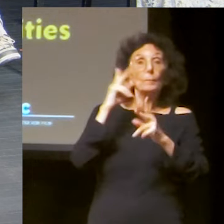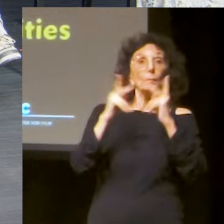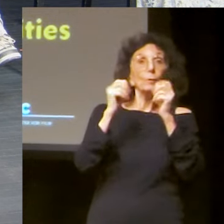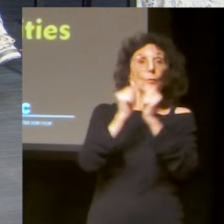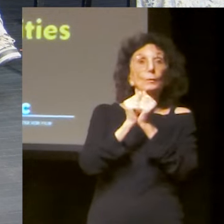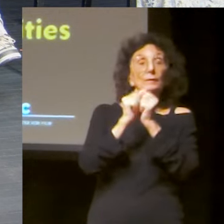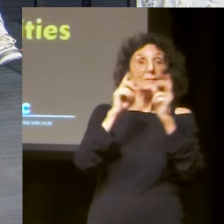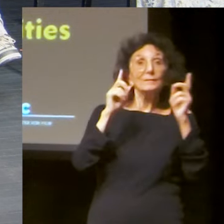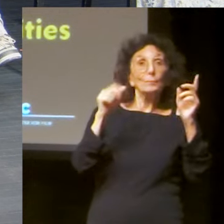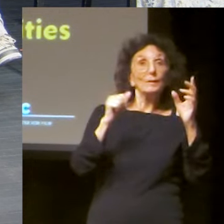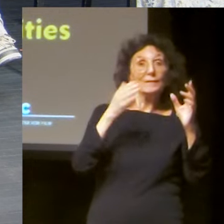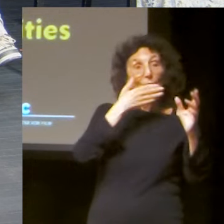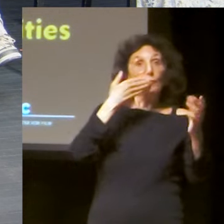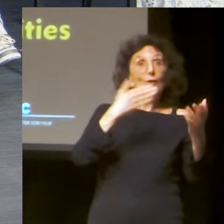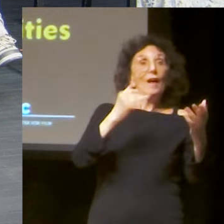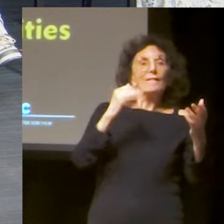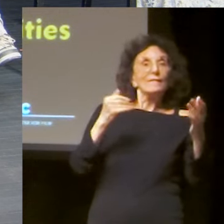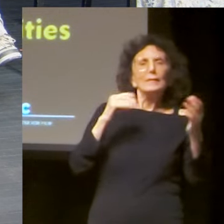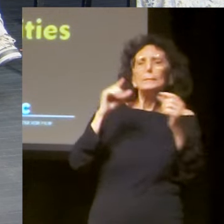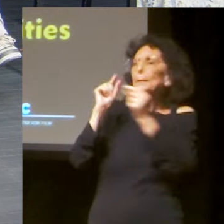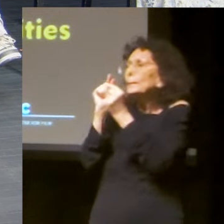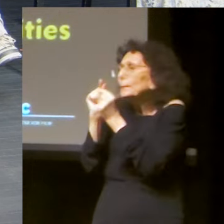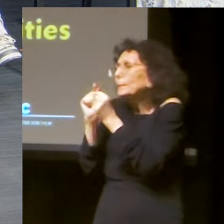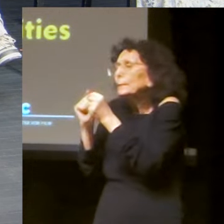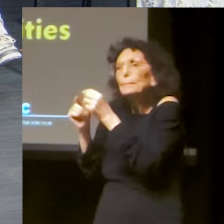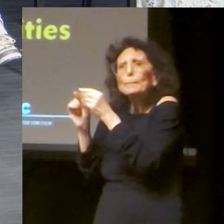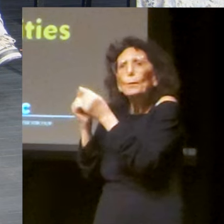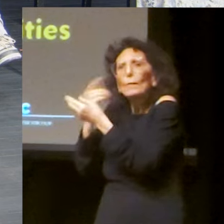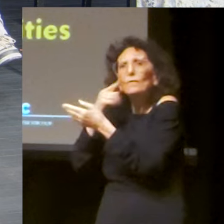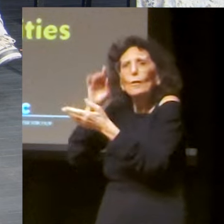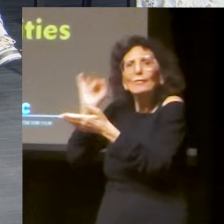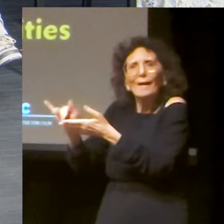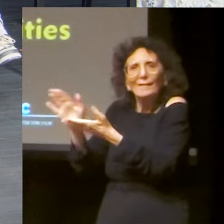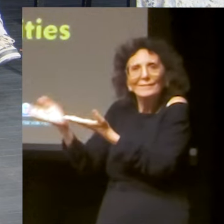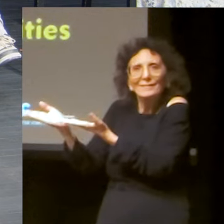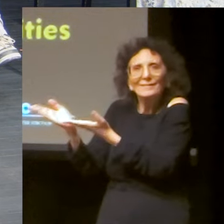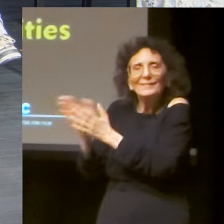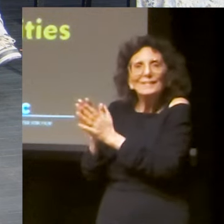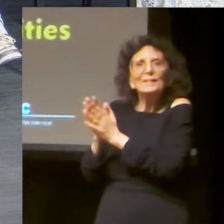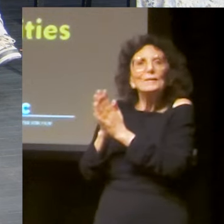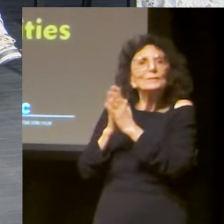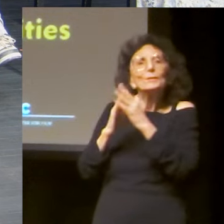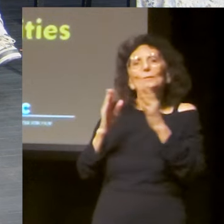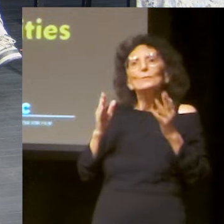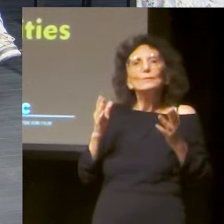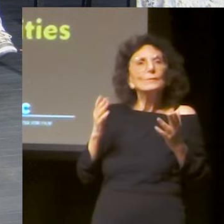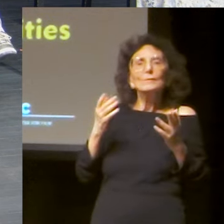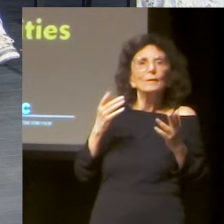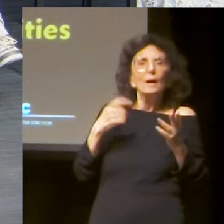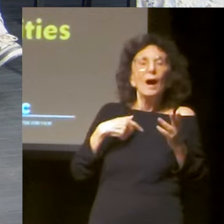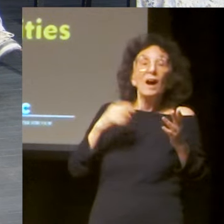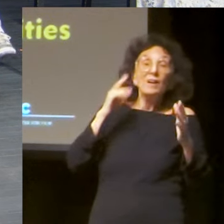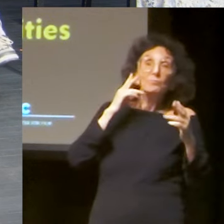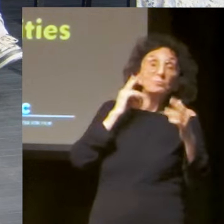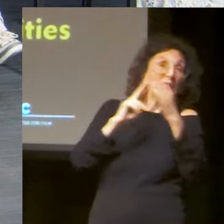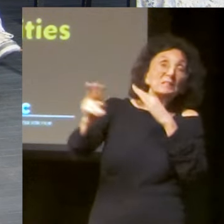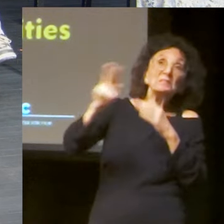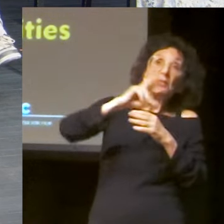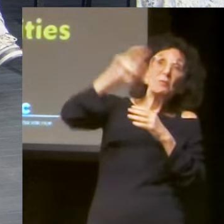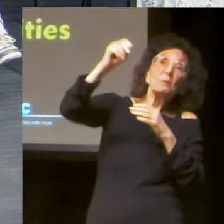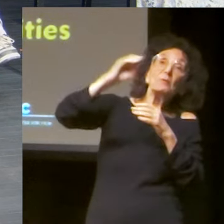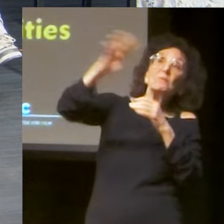all of these things. So it's, you know, our tech, the technology that's dedicated, right? To, to helping him have the best life that he can.